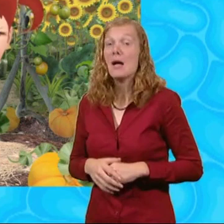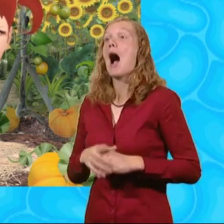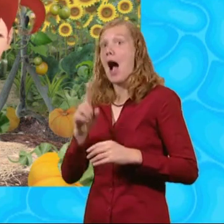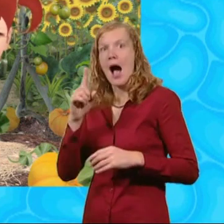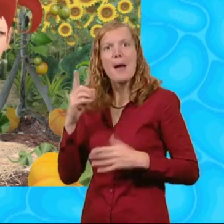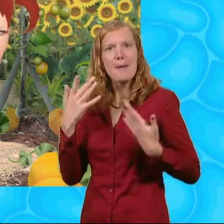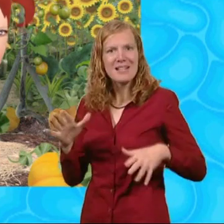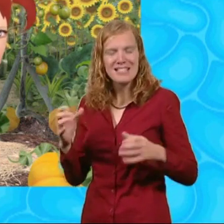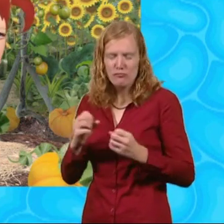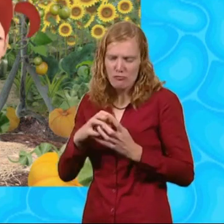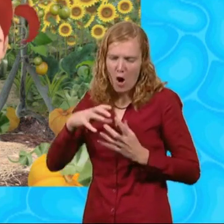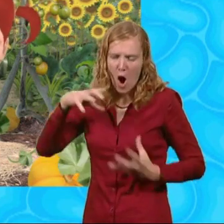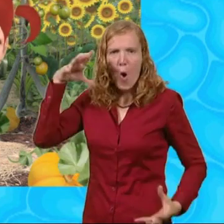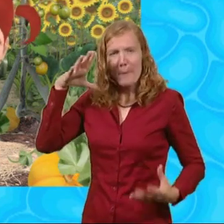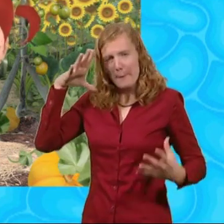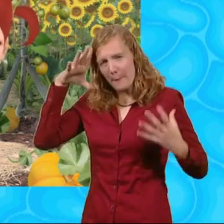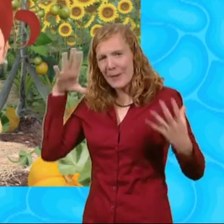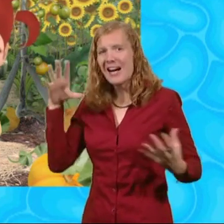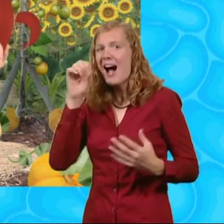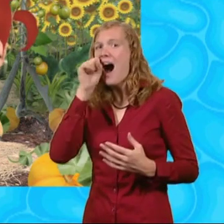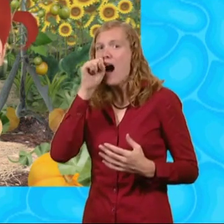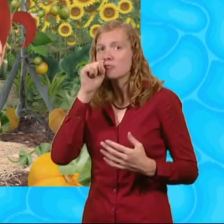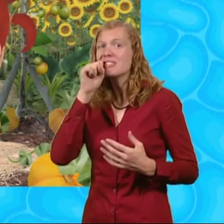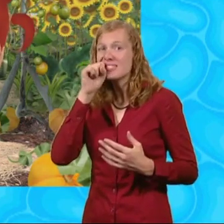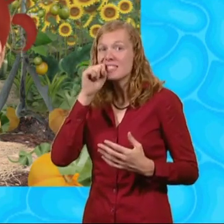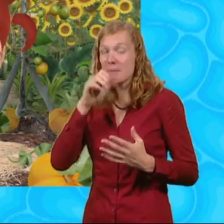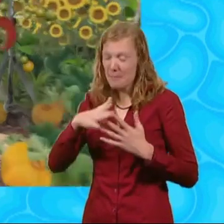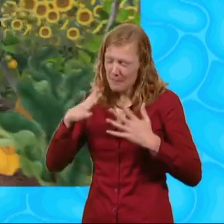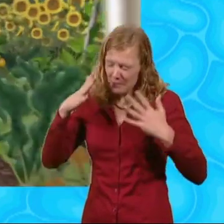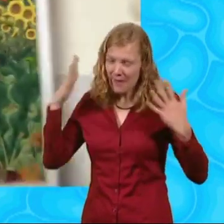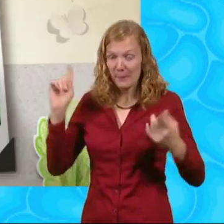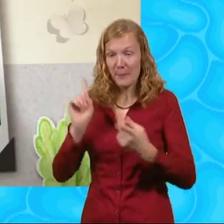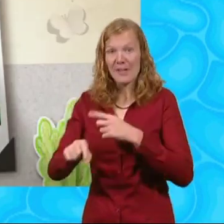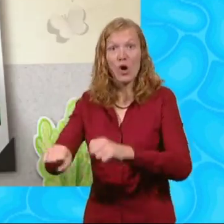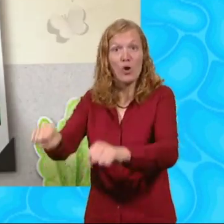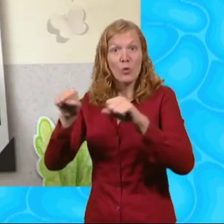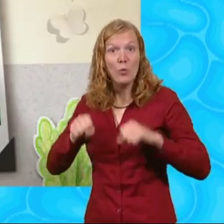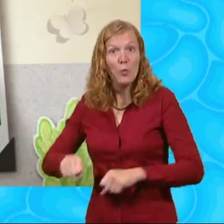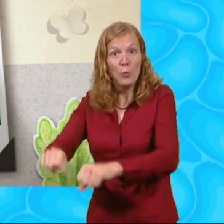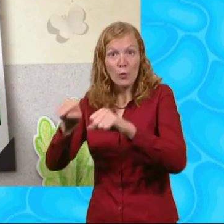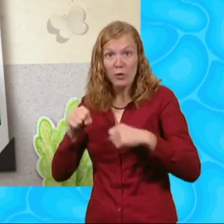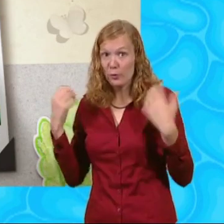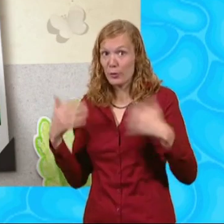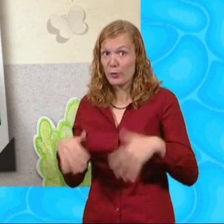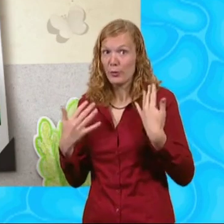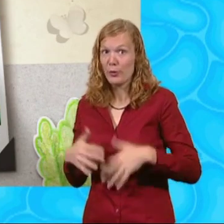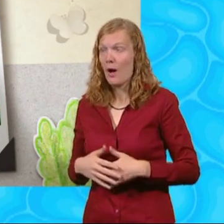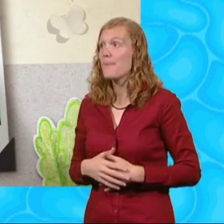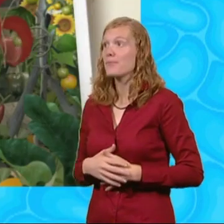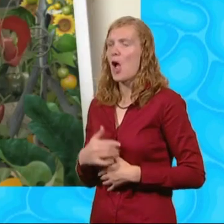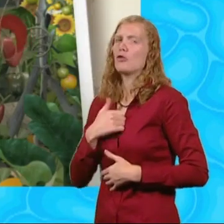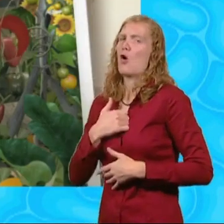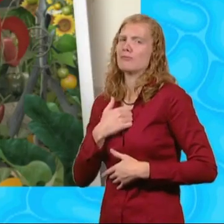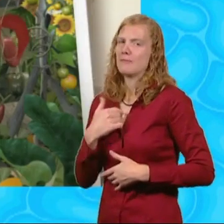the biggest carrot ever grown was longer than a canoe. Sorry. I really like carrots.